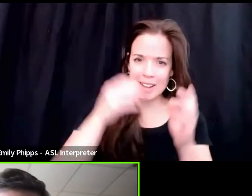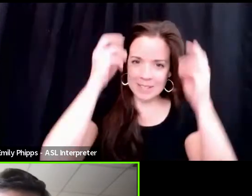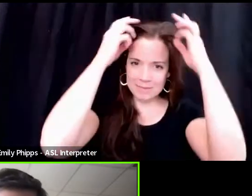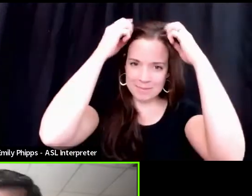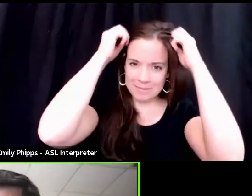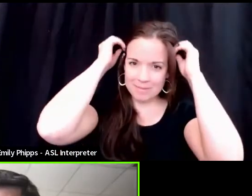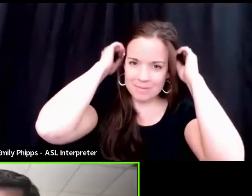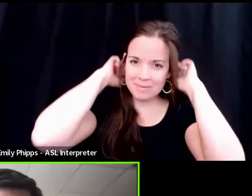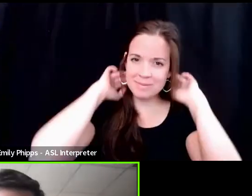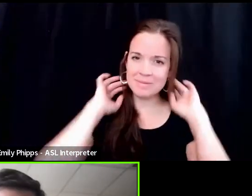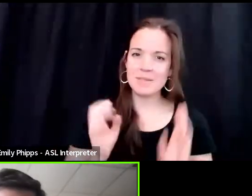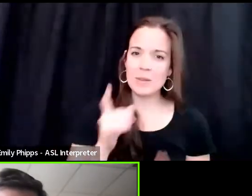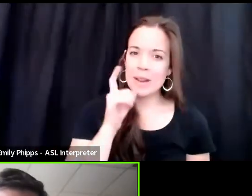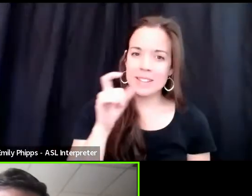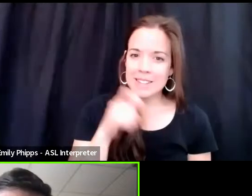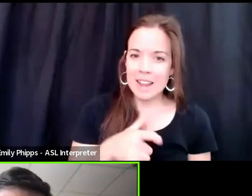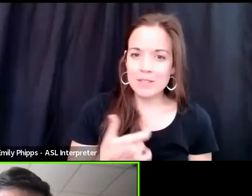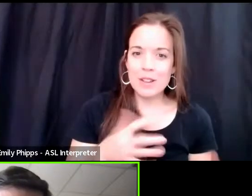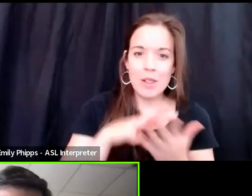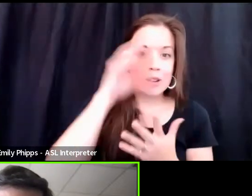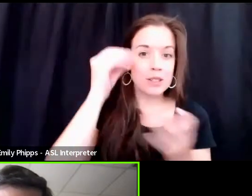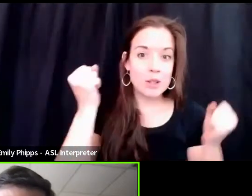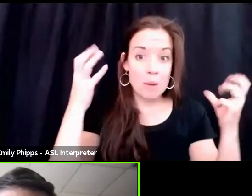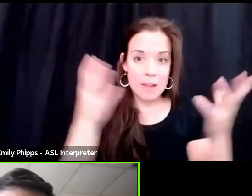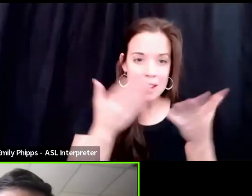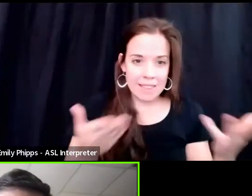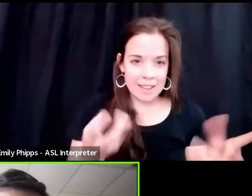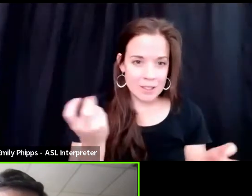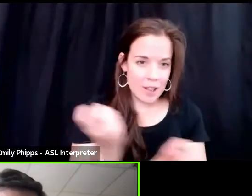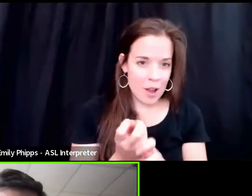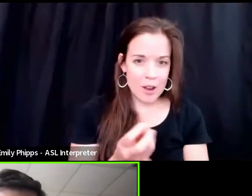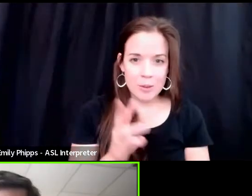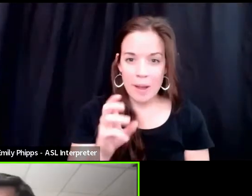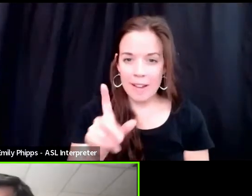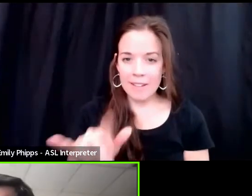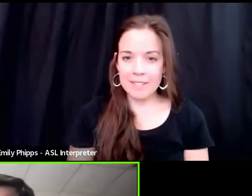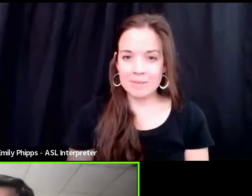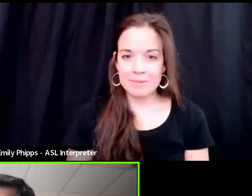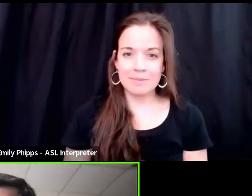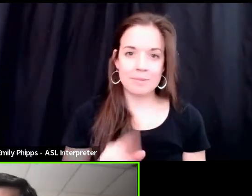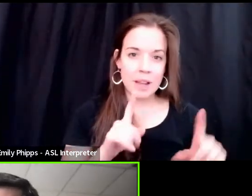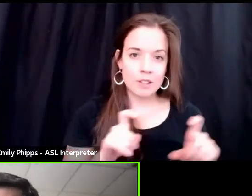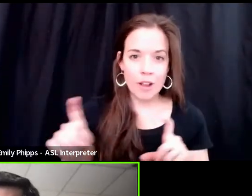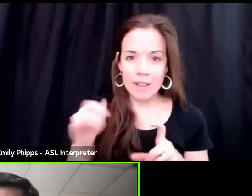I didn't have to learn so many of those things the hard way by trial and error.